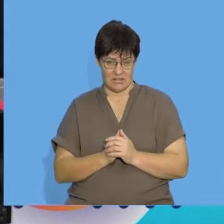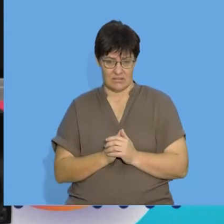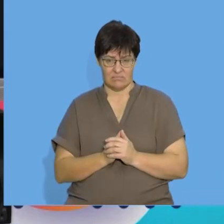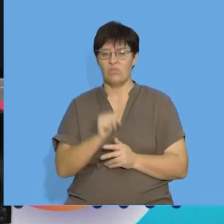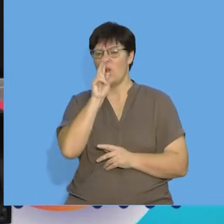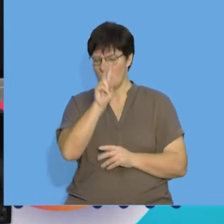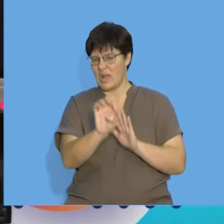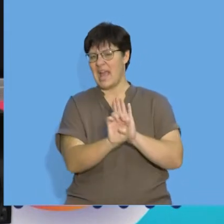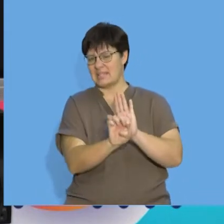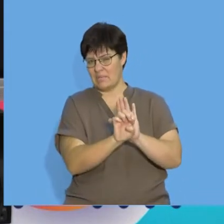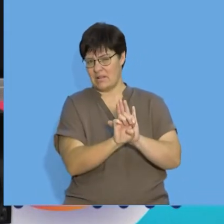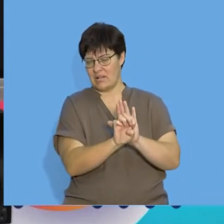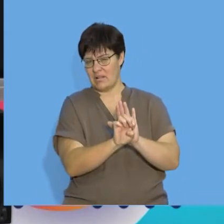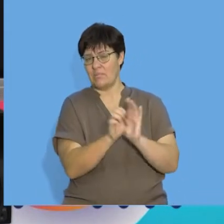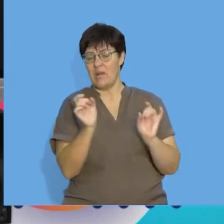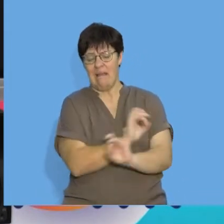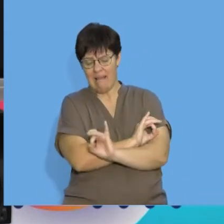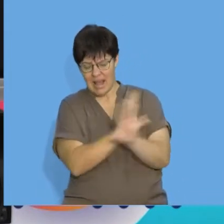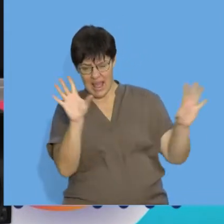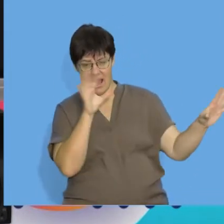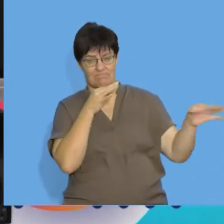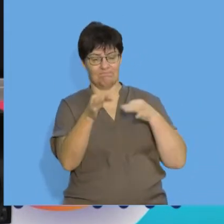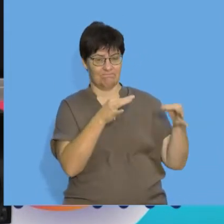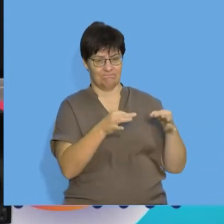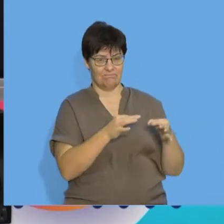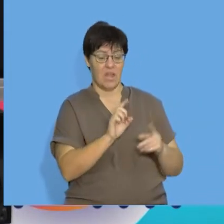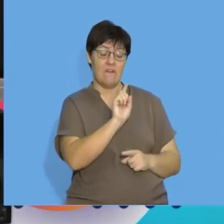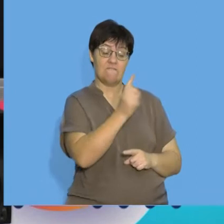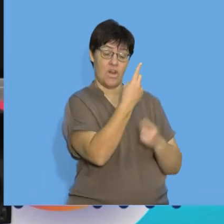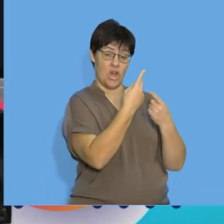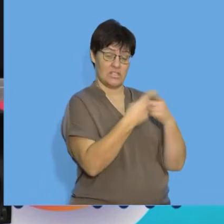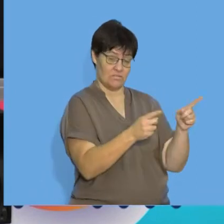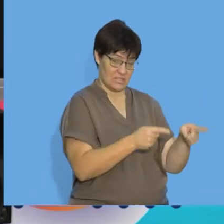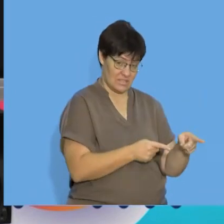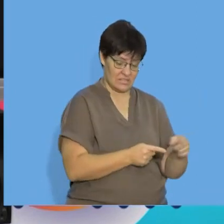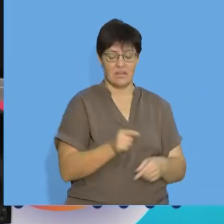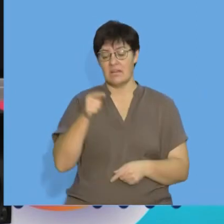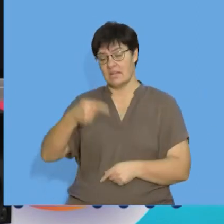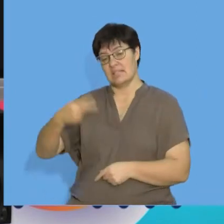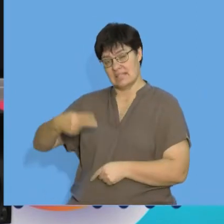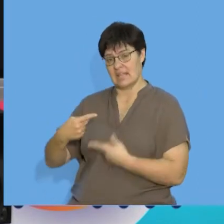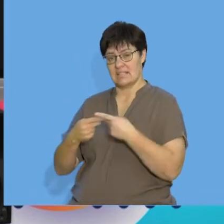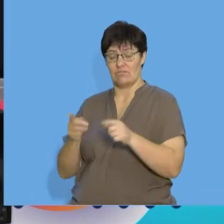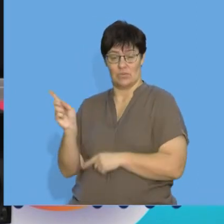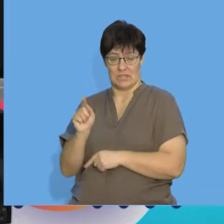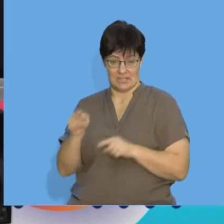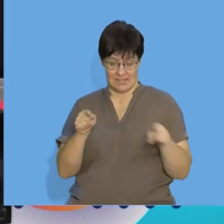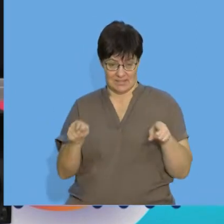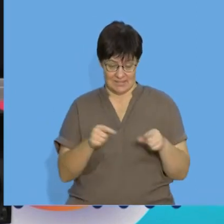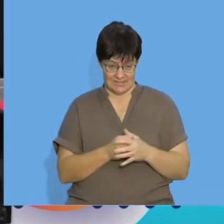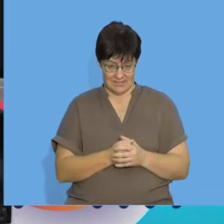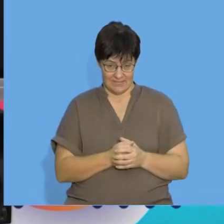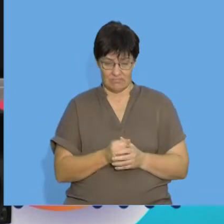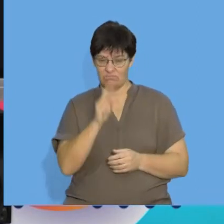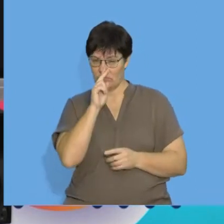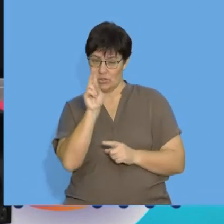We're going to look at an example and I'm going to clearly indicate to you what is a first difference and what is a second difference.